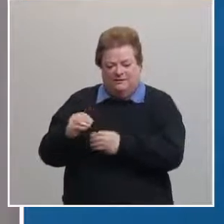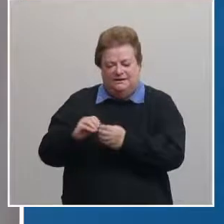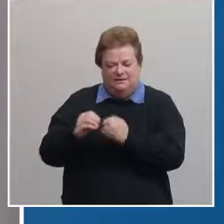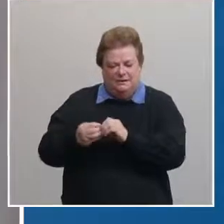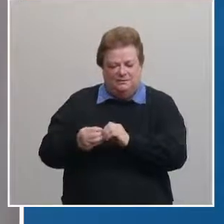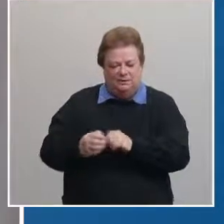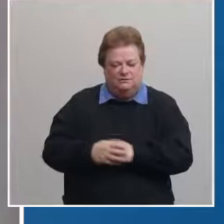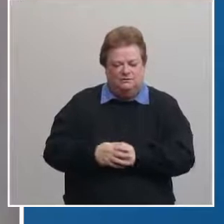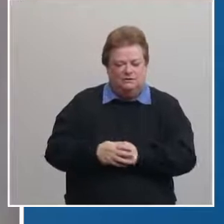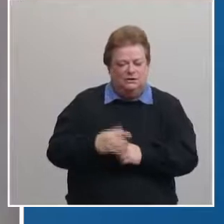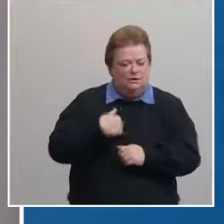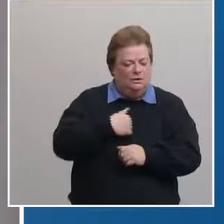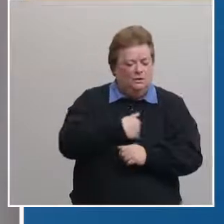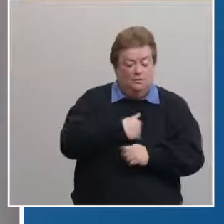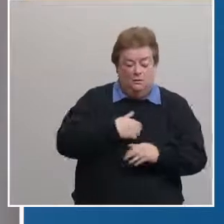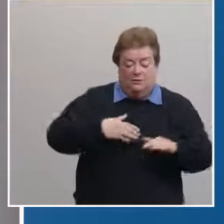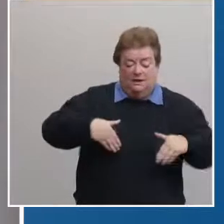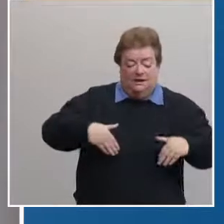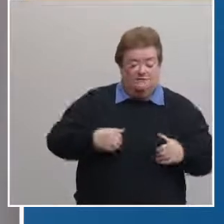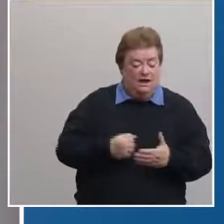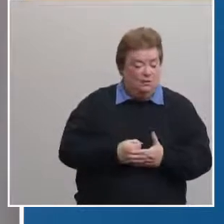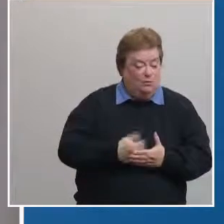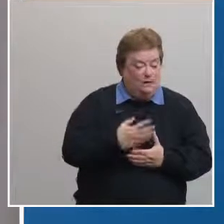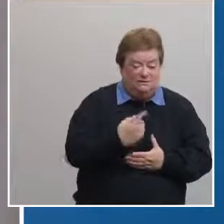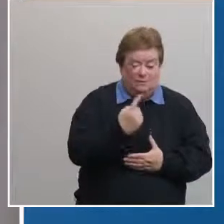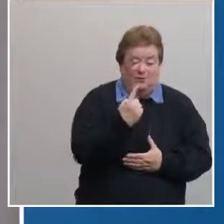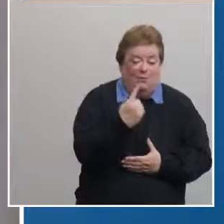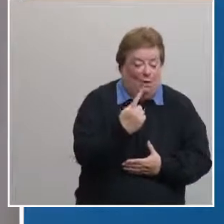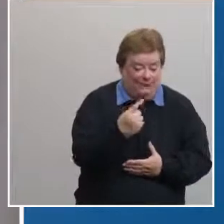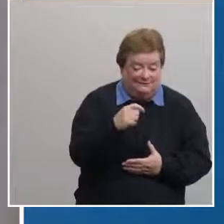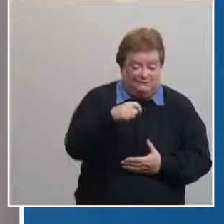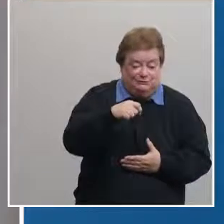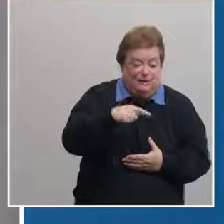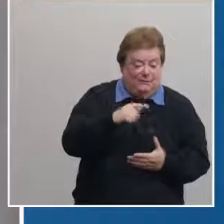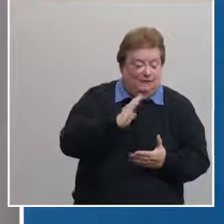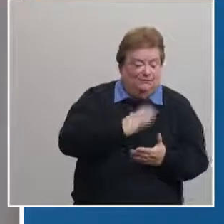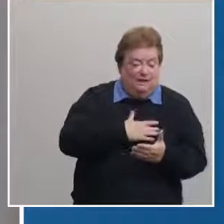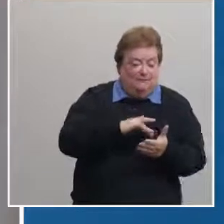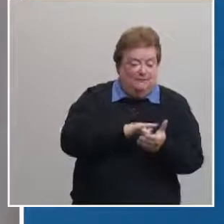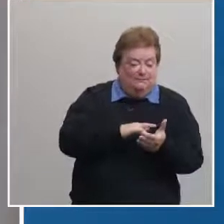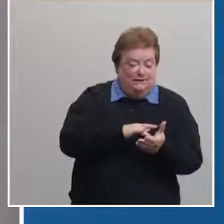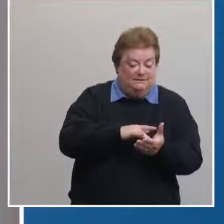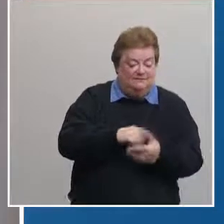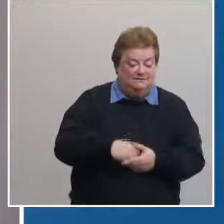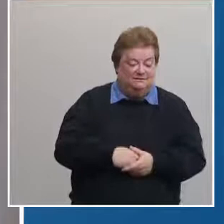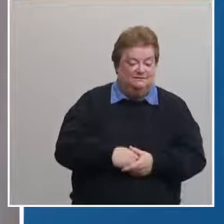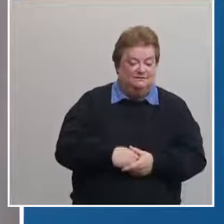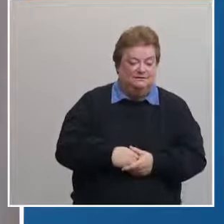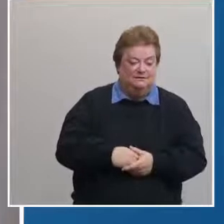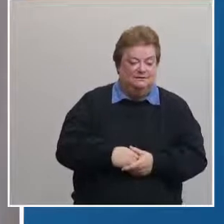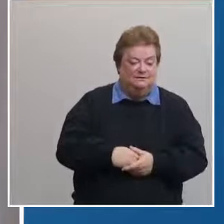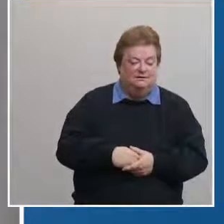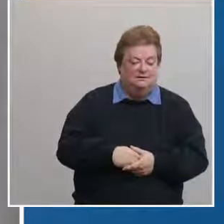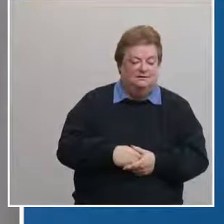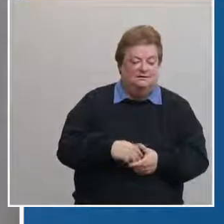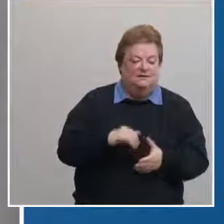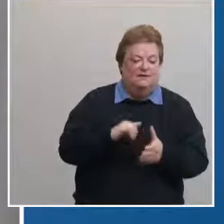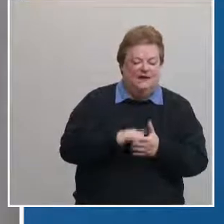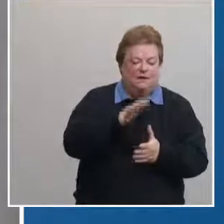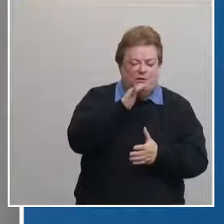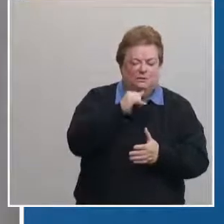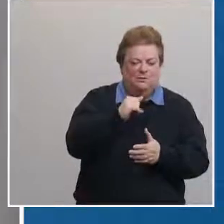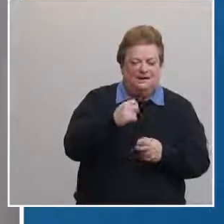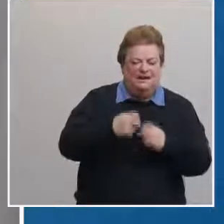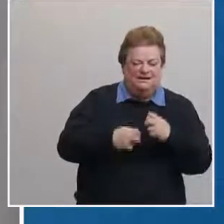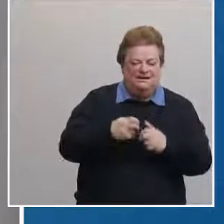have not wasted one dose and we're going to continue that that would be a a really difficult burden to